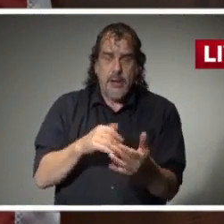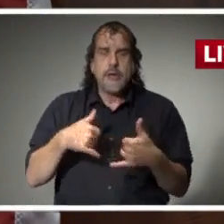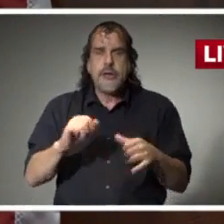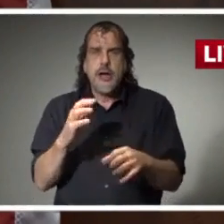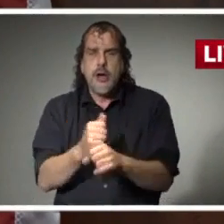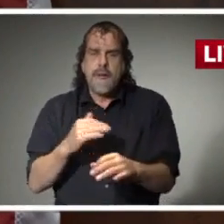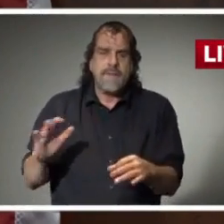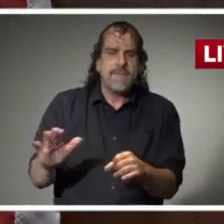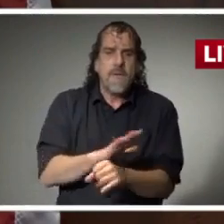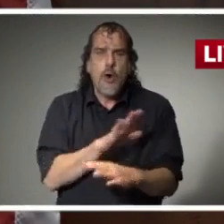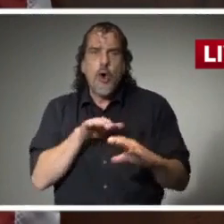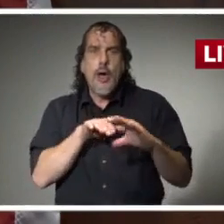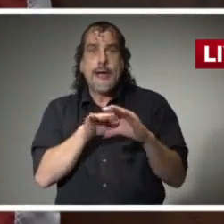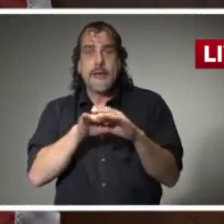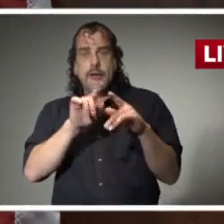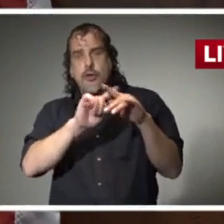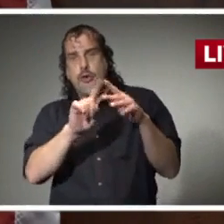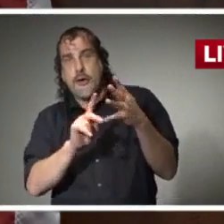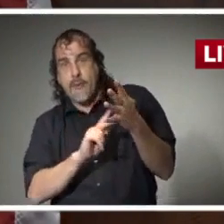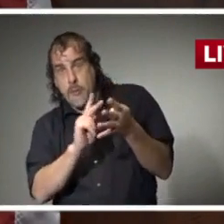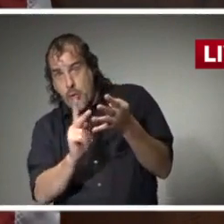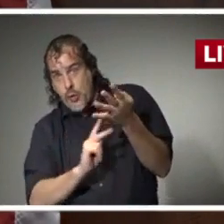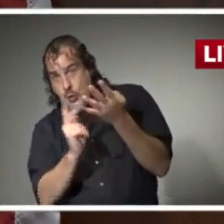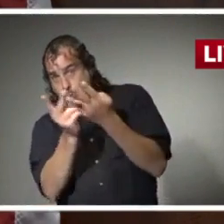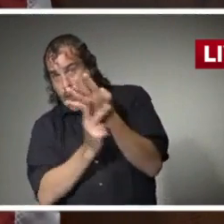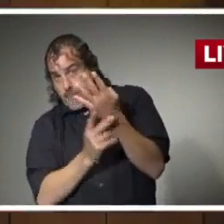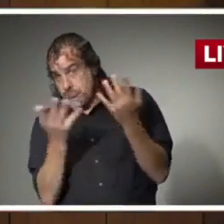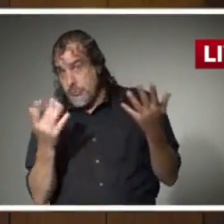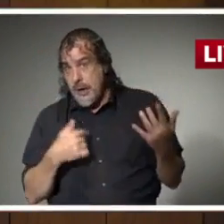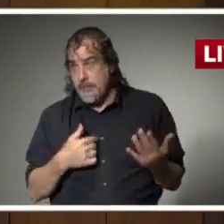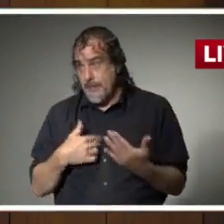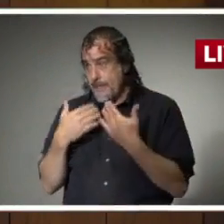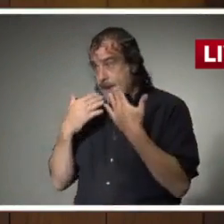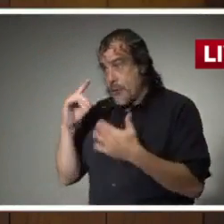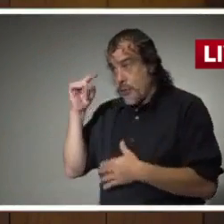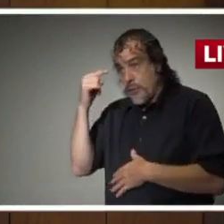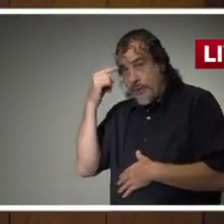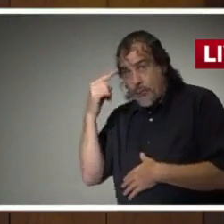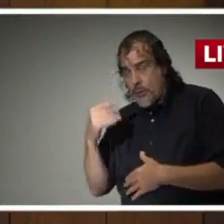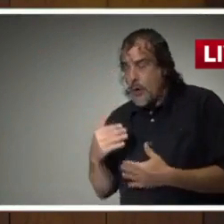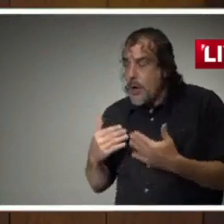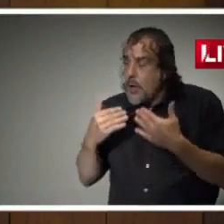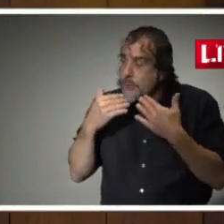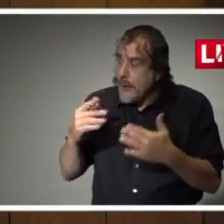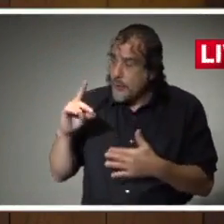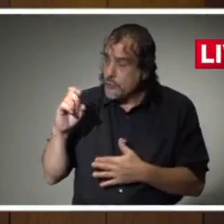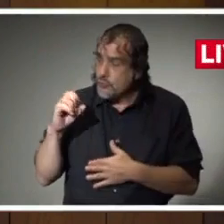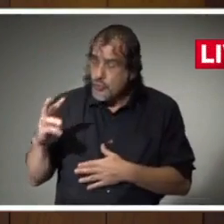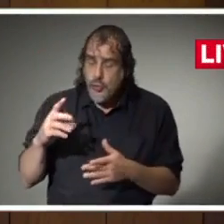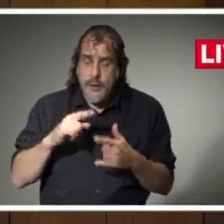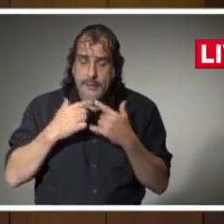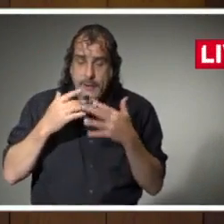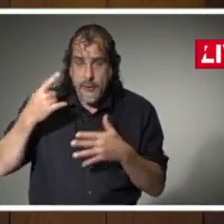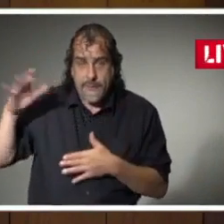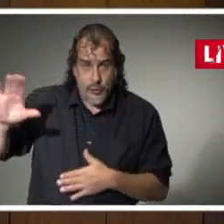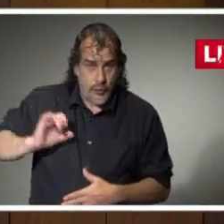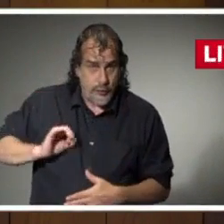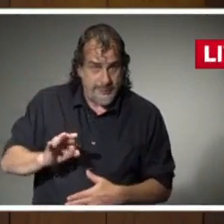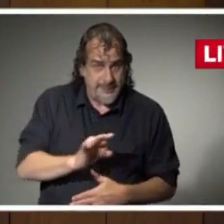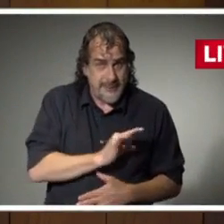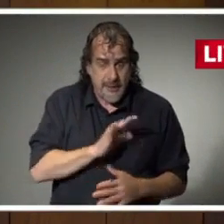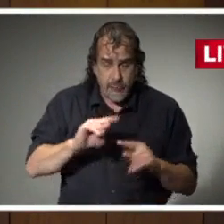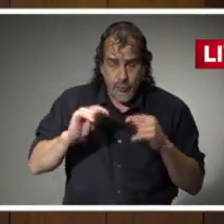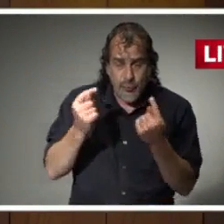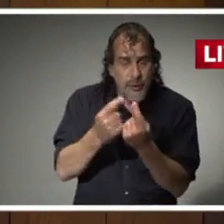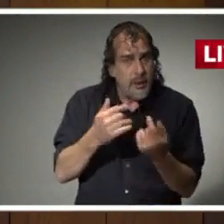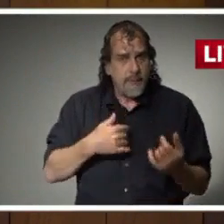to the programs in our communities. Thank you, Governor. Governor. Thank you, Drew, and thank you to your team for those